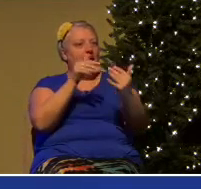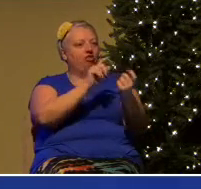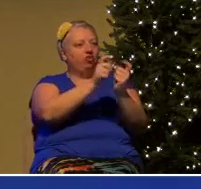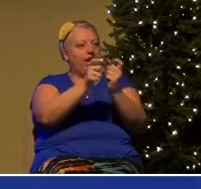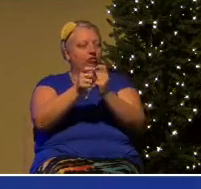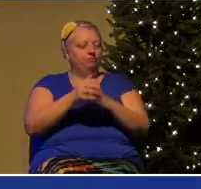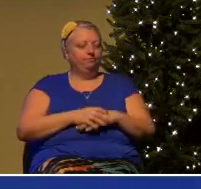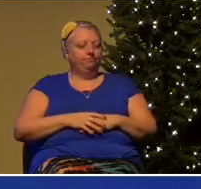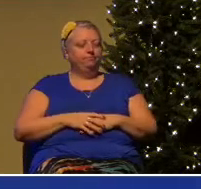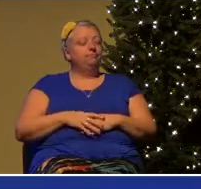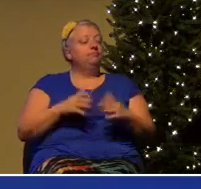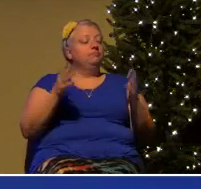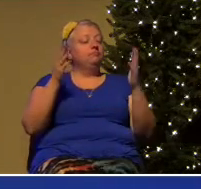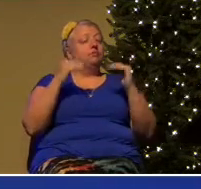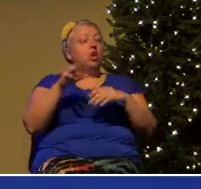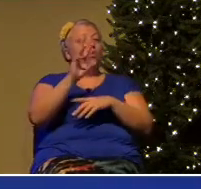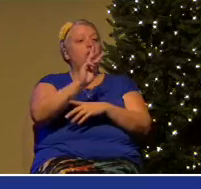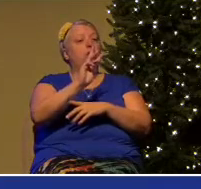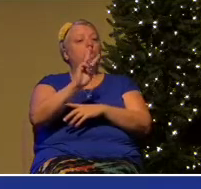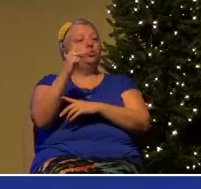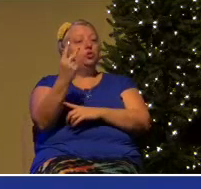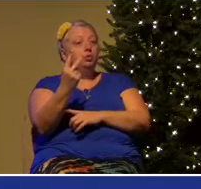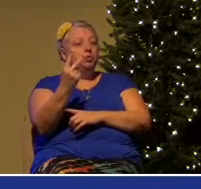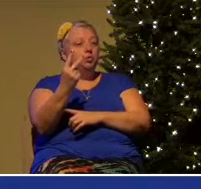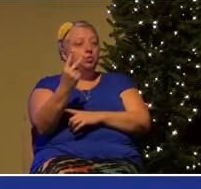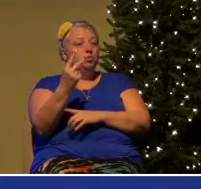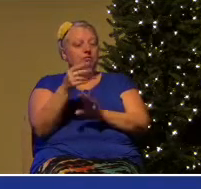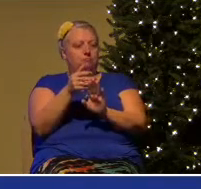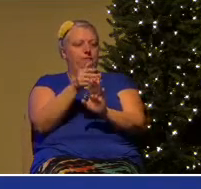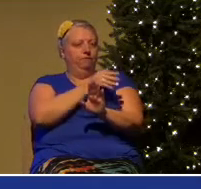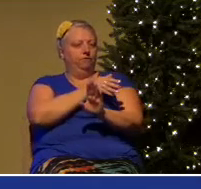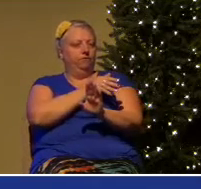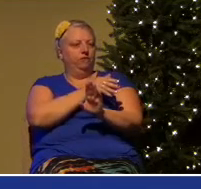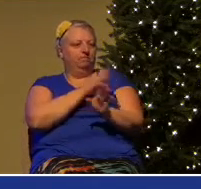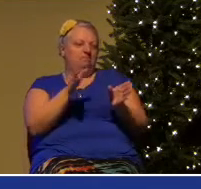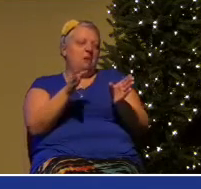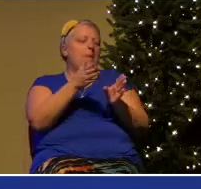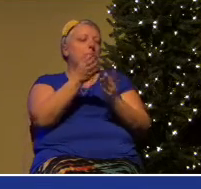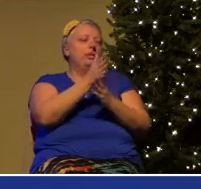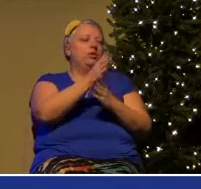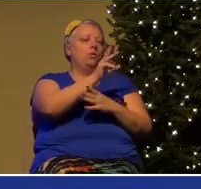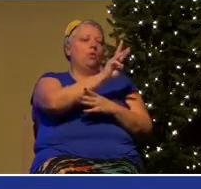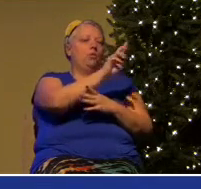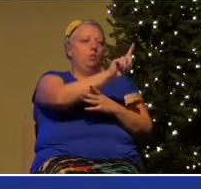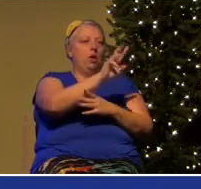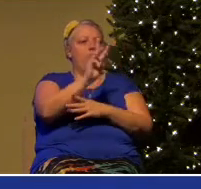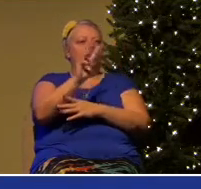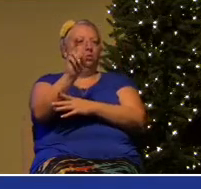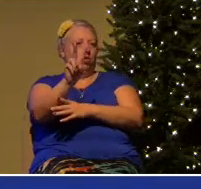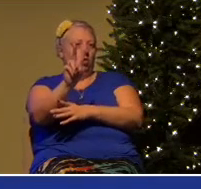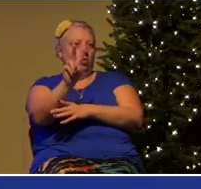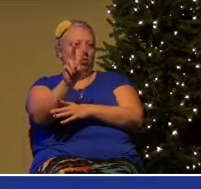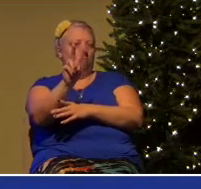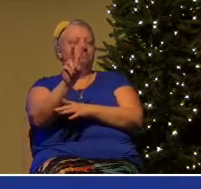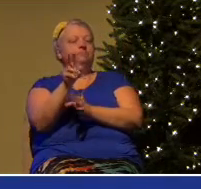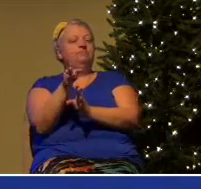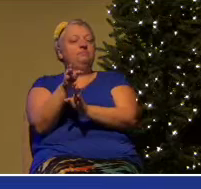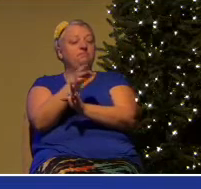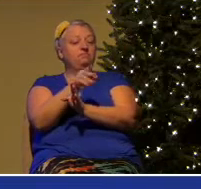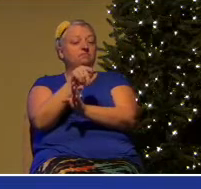Prior to World War II in France, General de Gaulle, who later became president of France, wrote a book